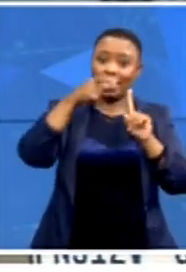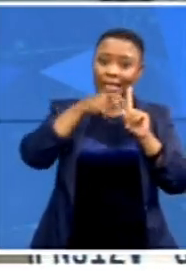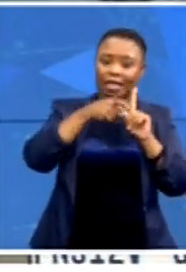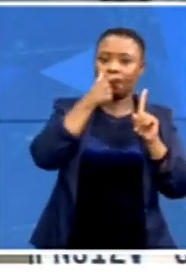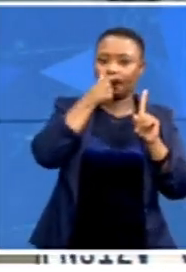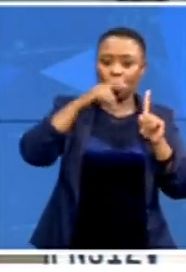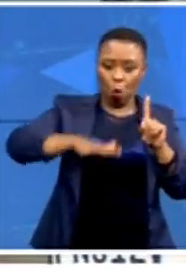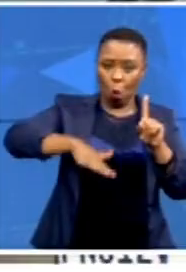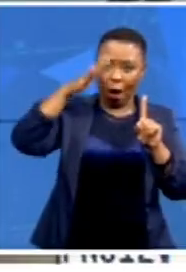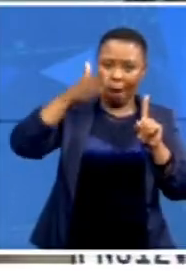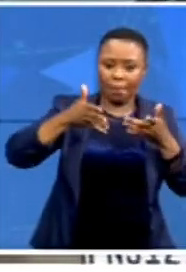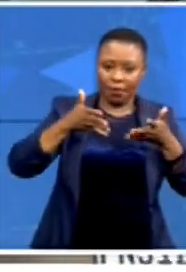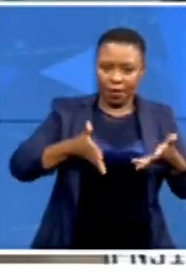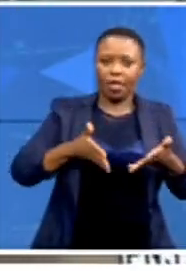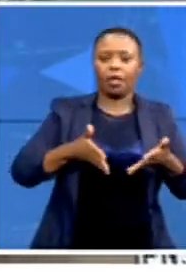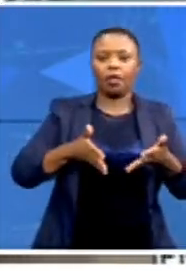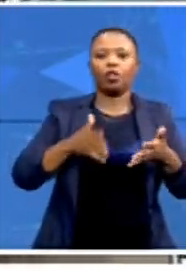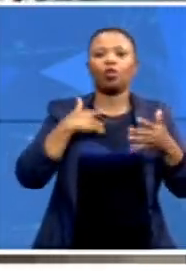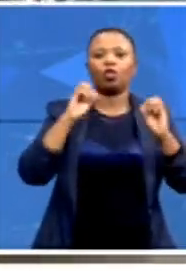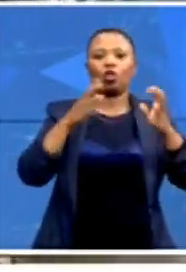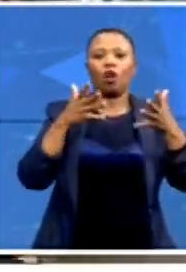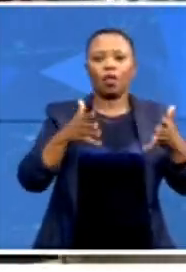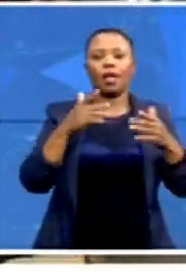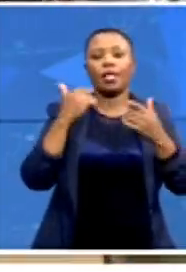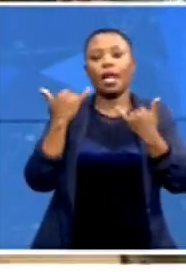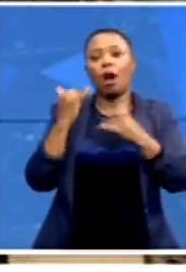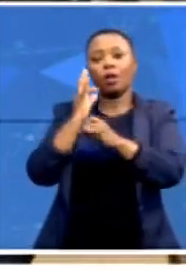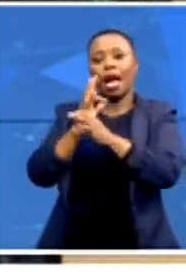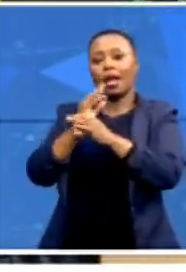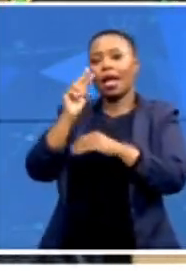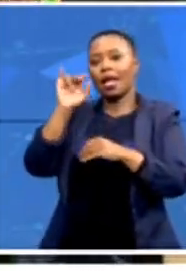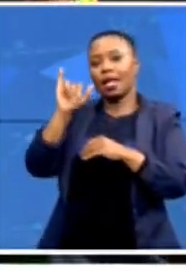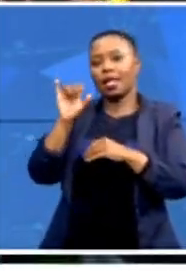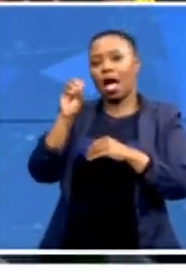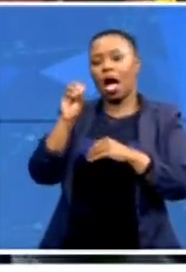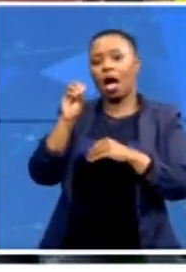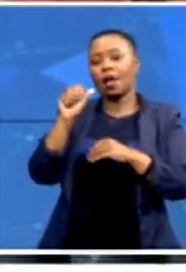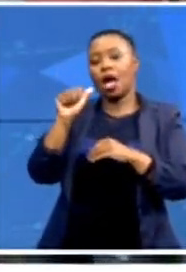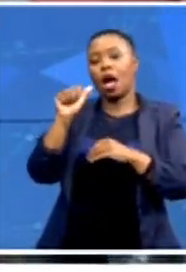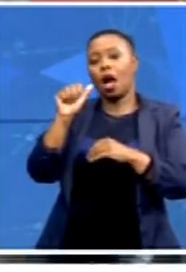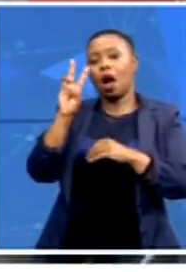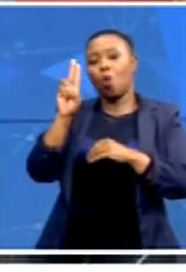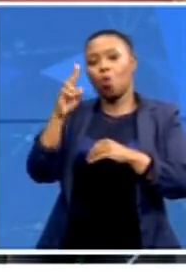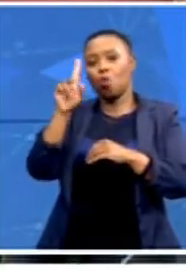Tatenyozo again, just to talk to us about, you know, why this street in this area.